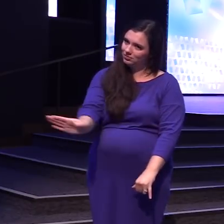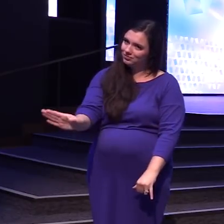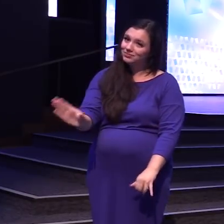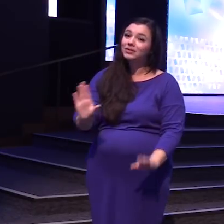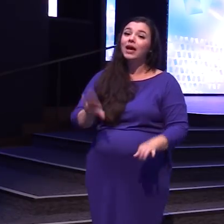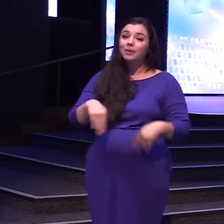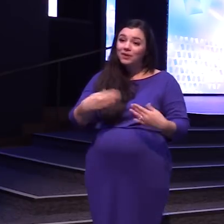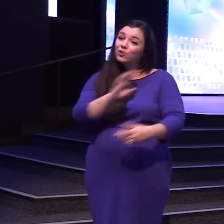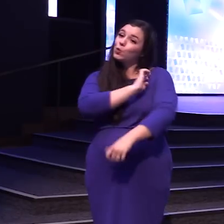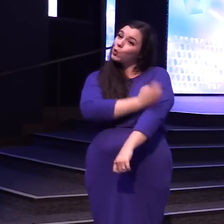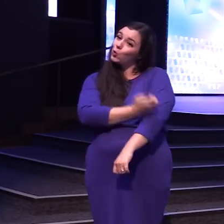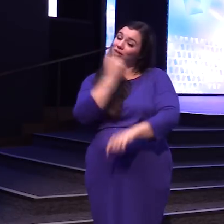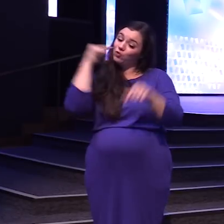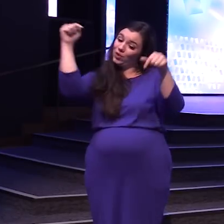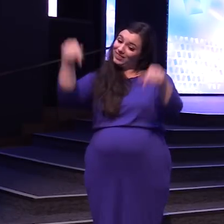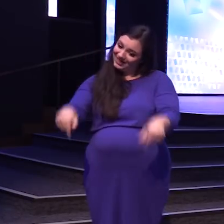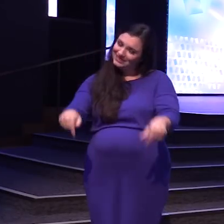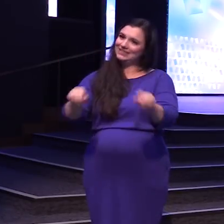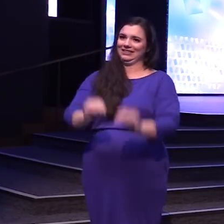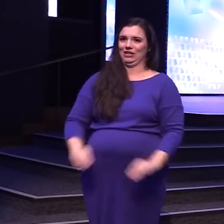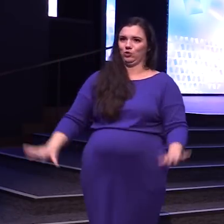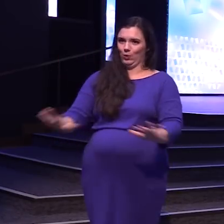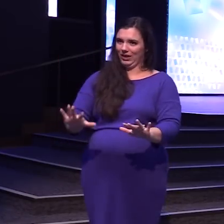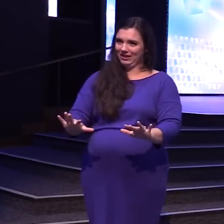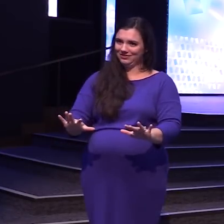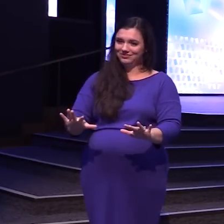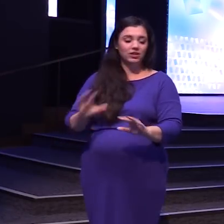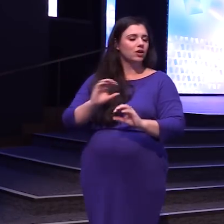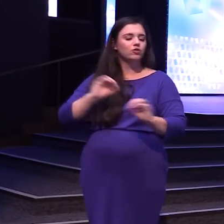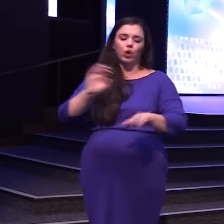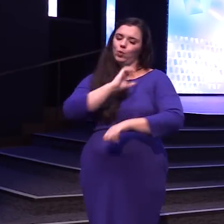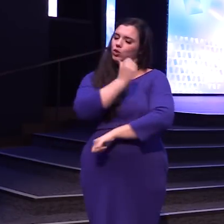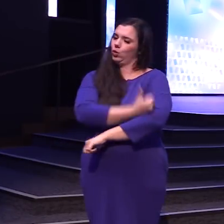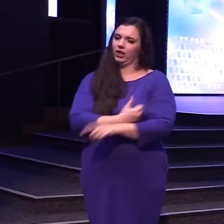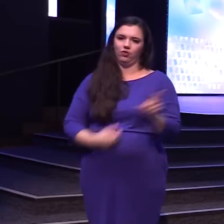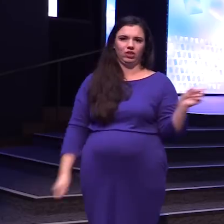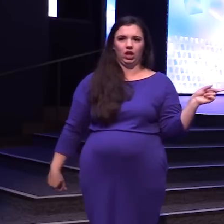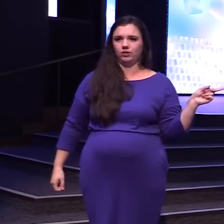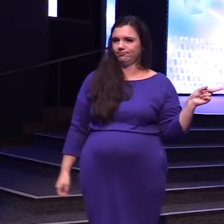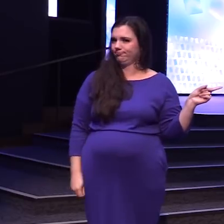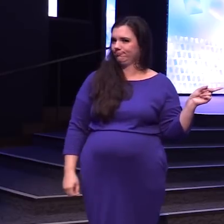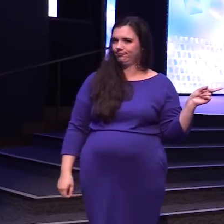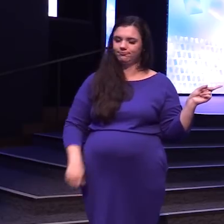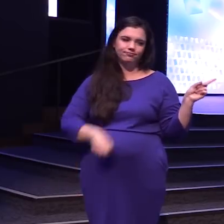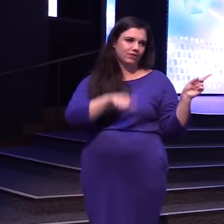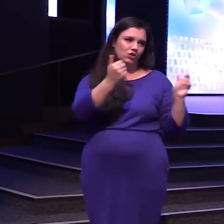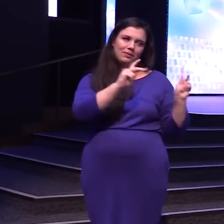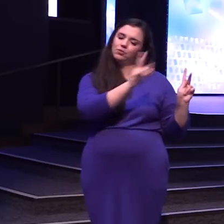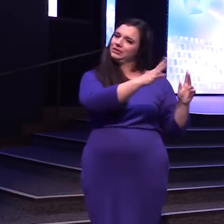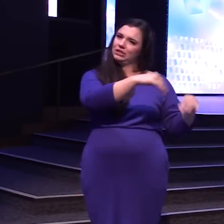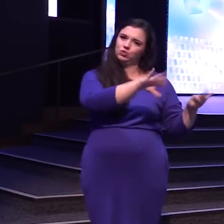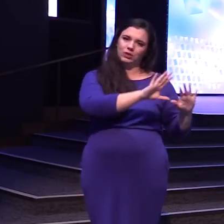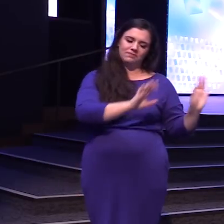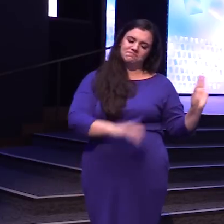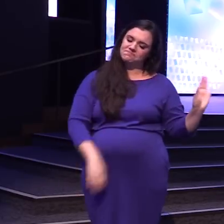authority Over this territory You ain't got no authority Over on anybody else's territory